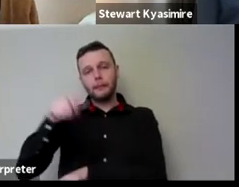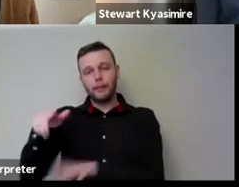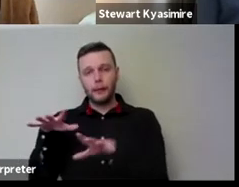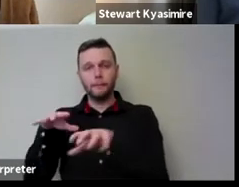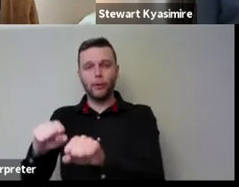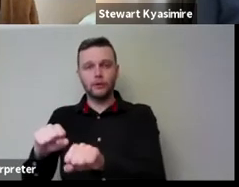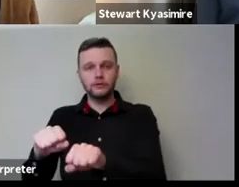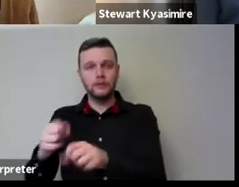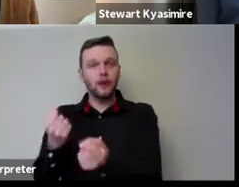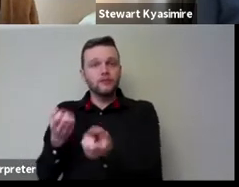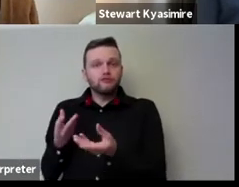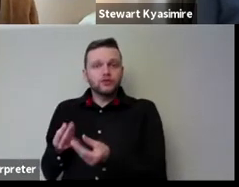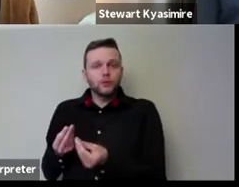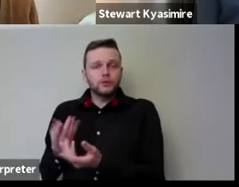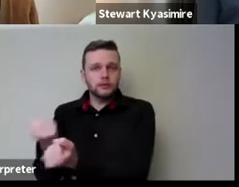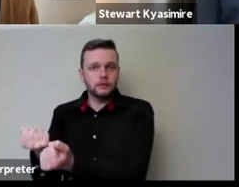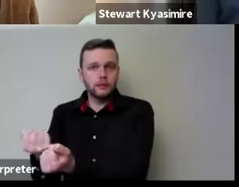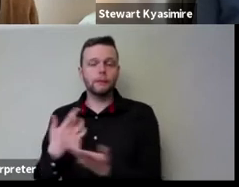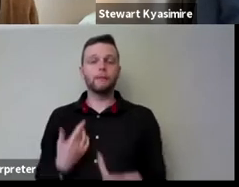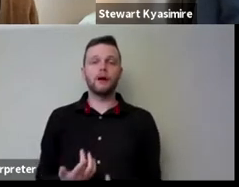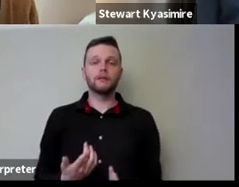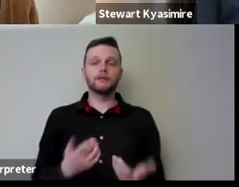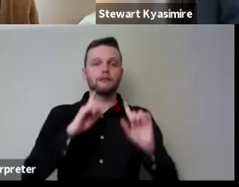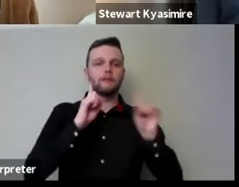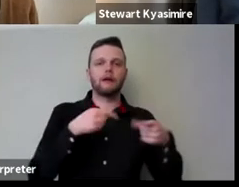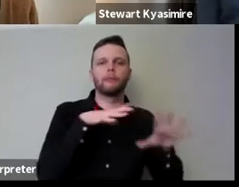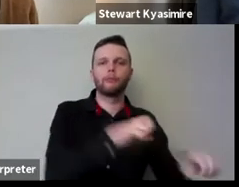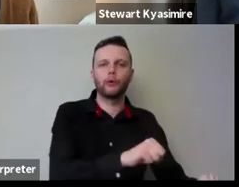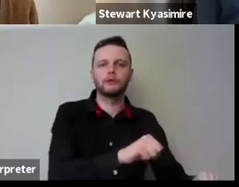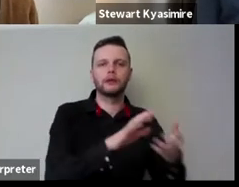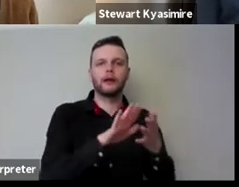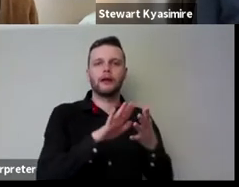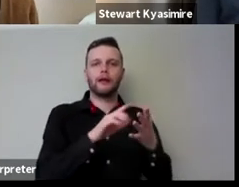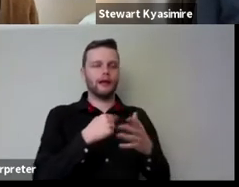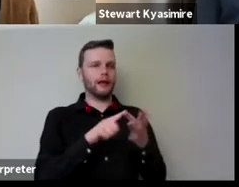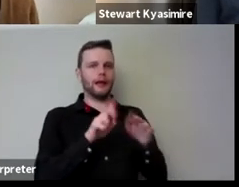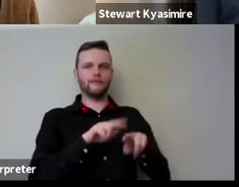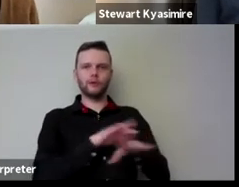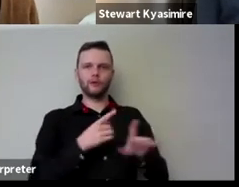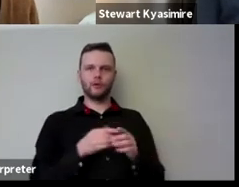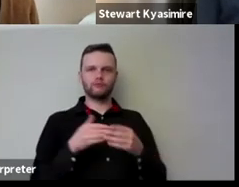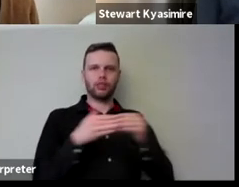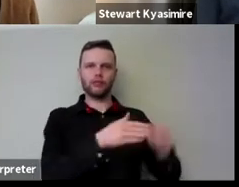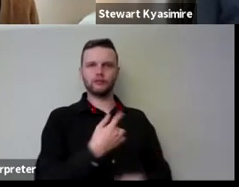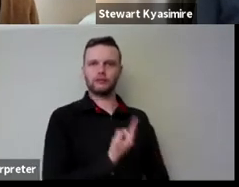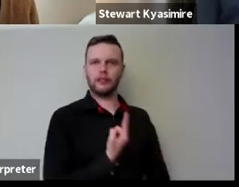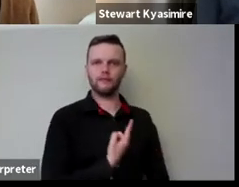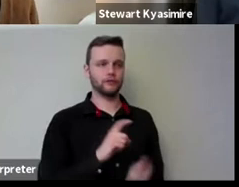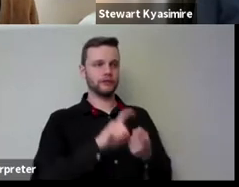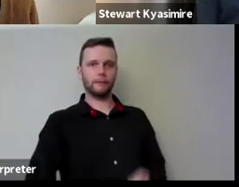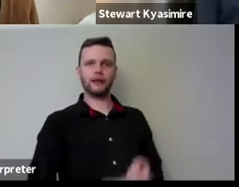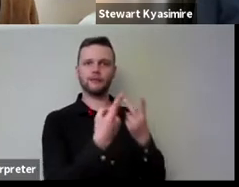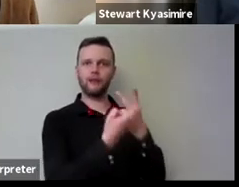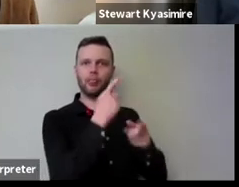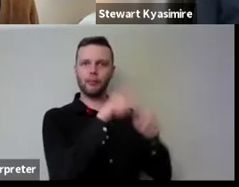you have resources again but you can't pause if you are not the driver of the engine and you're totally dependent upon other people